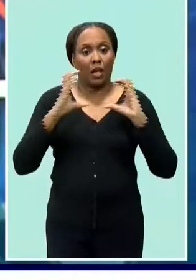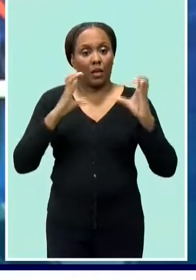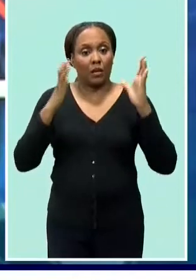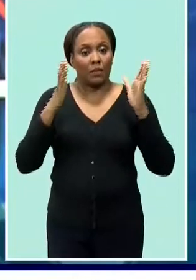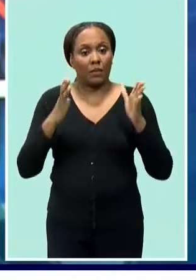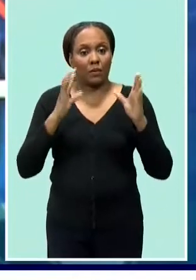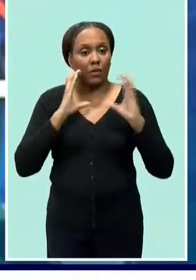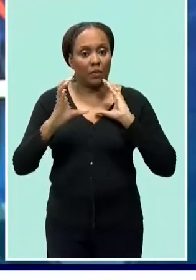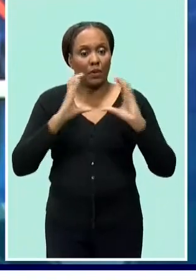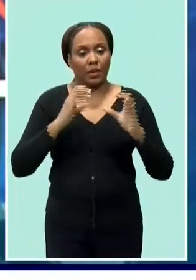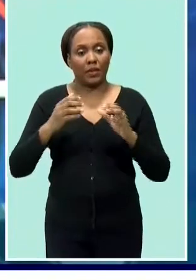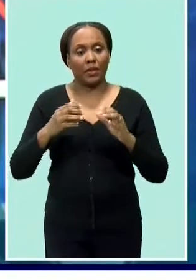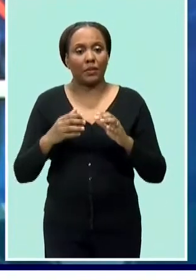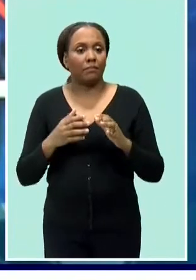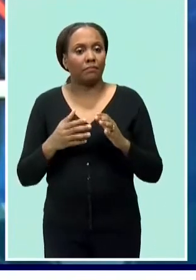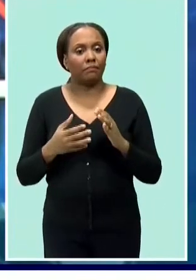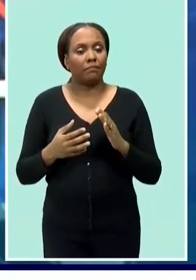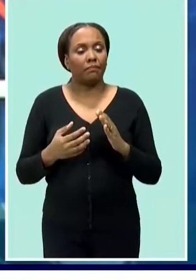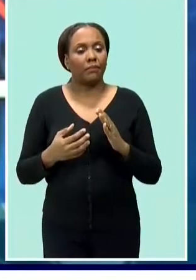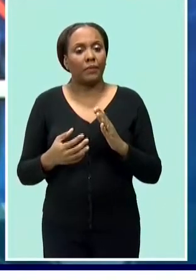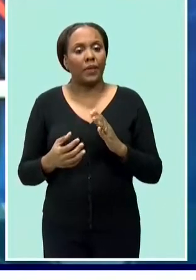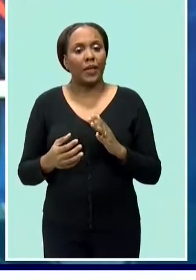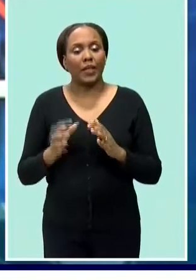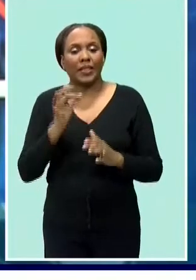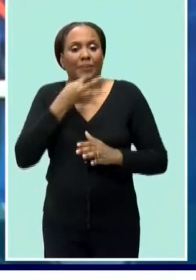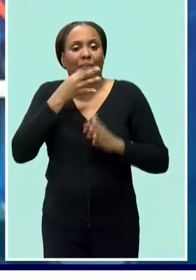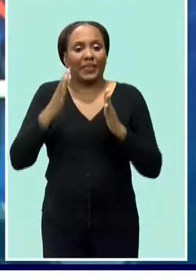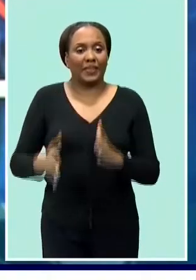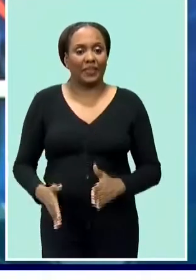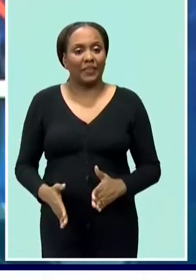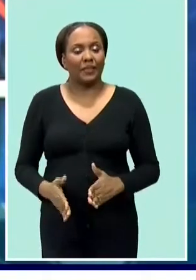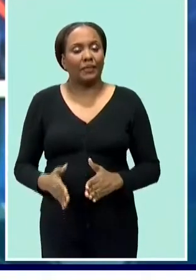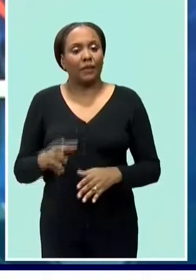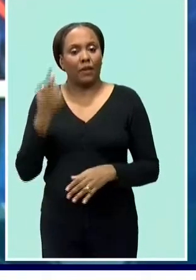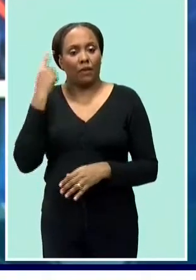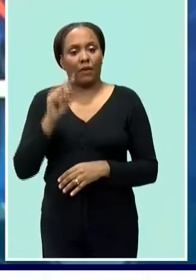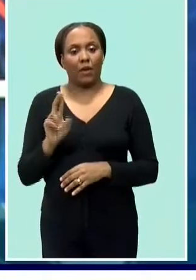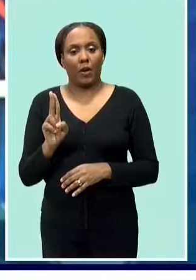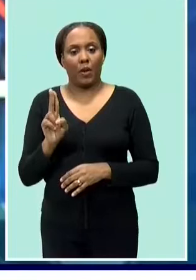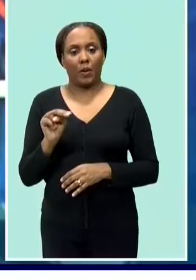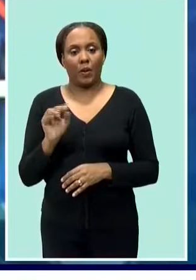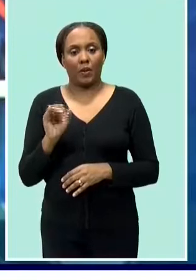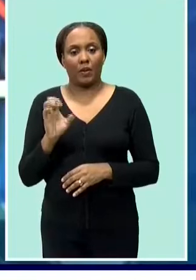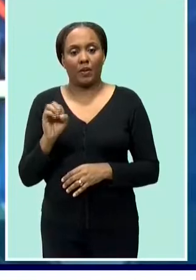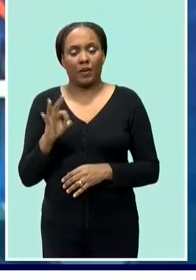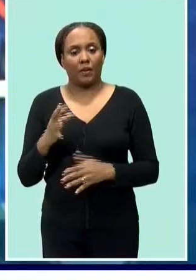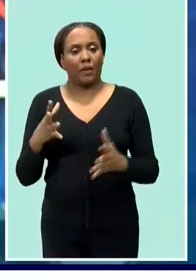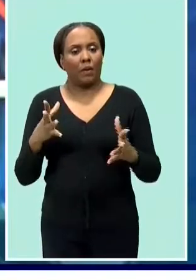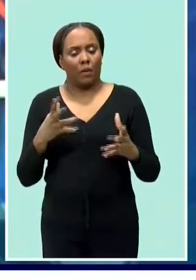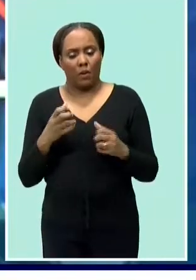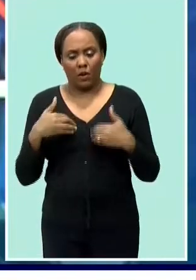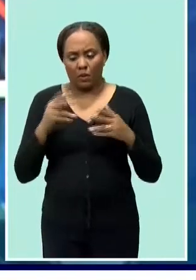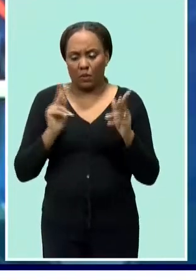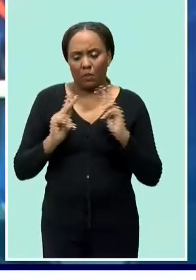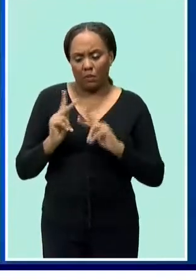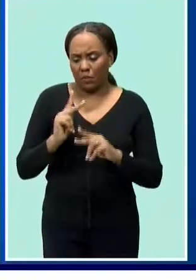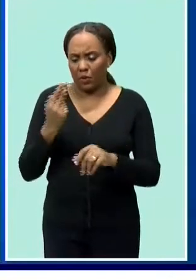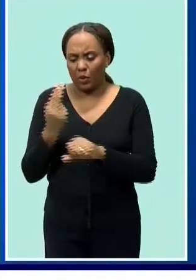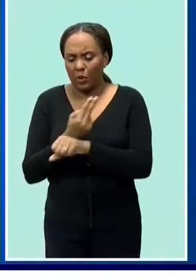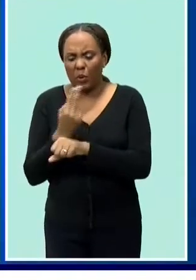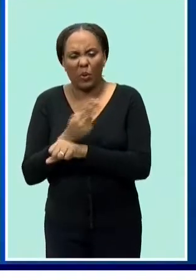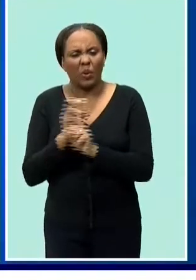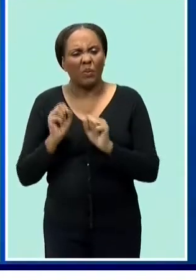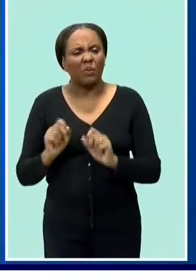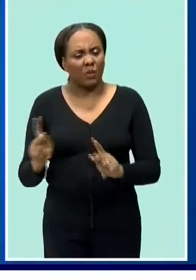unicef patrick knight encouraged the participants to make the best use of the opportunities provided through that program things